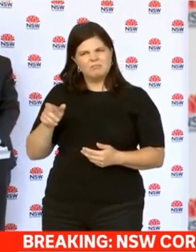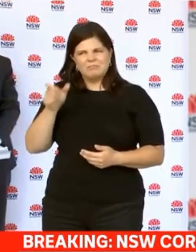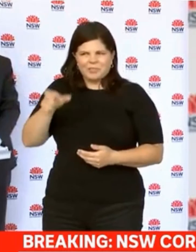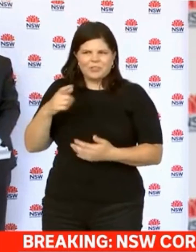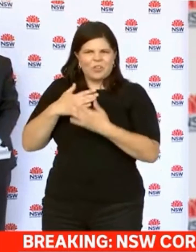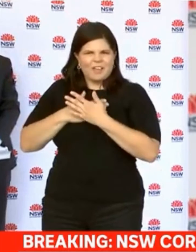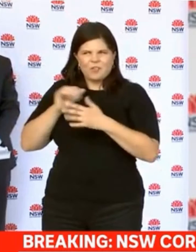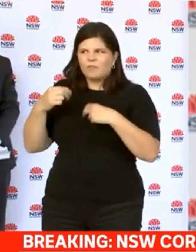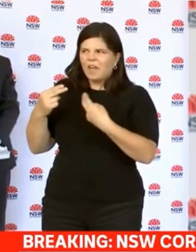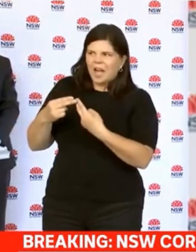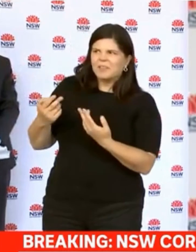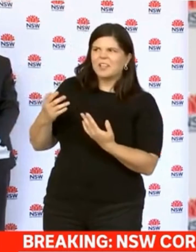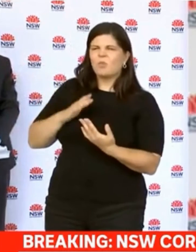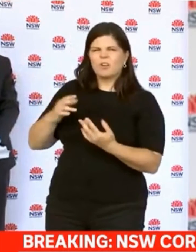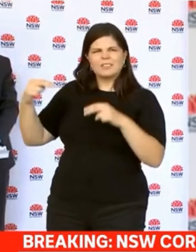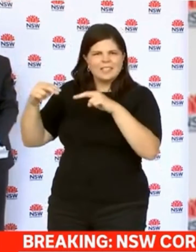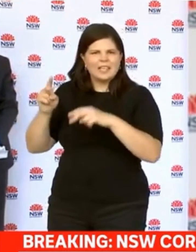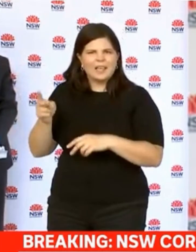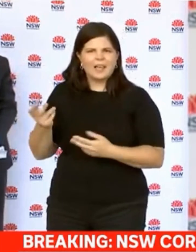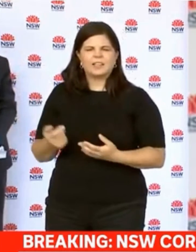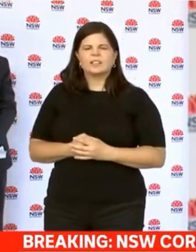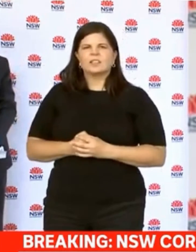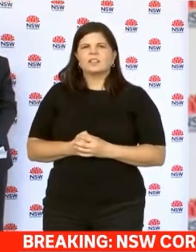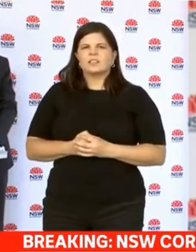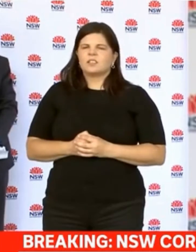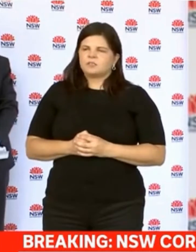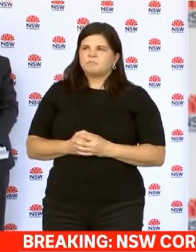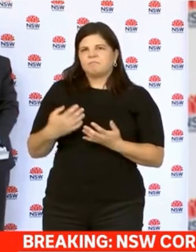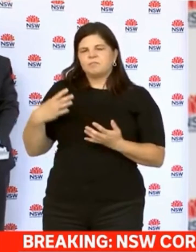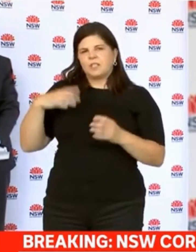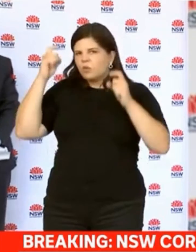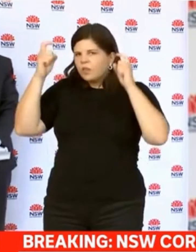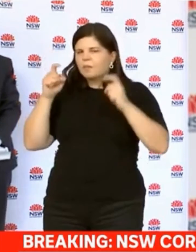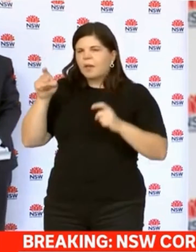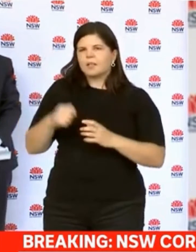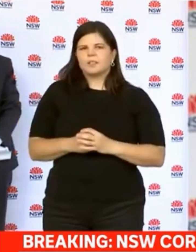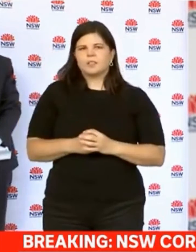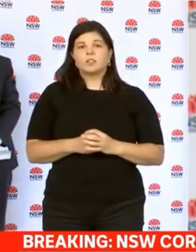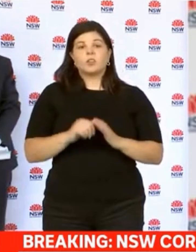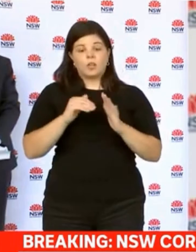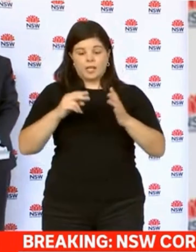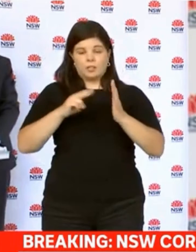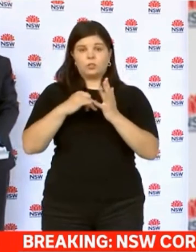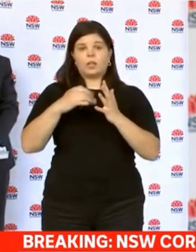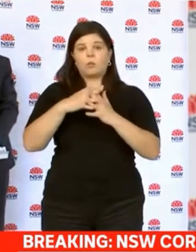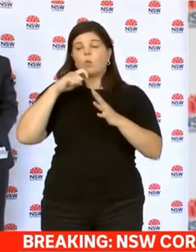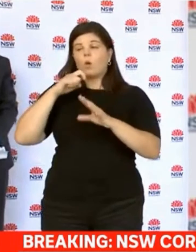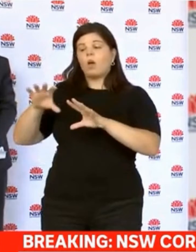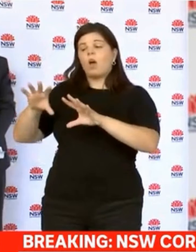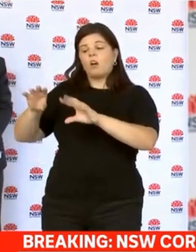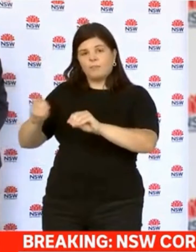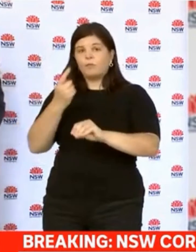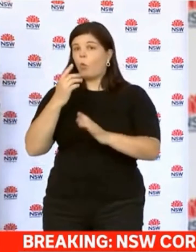we also have to consider those compassionate issues. I'm relieved that we'll be pausing the rate for at least a month, so it's